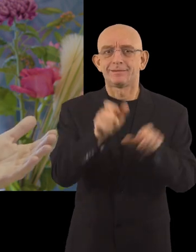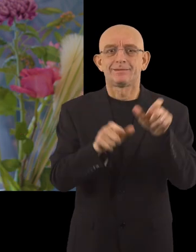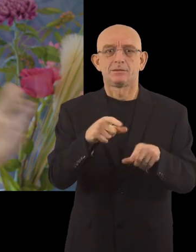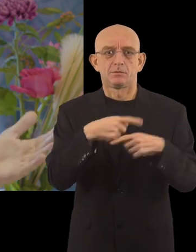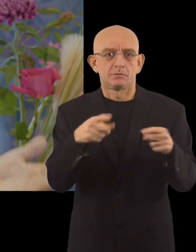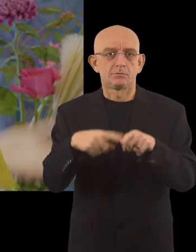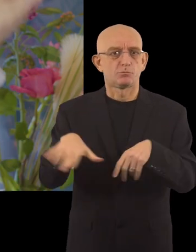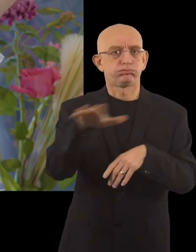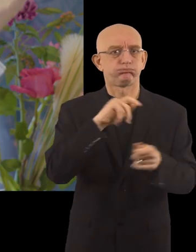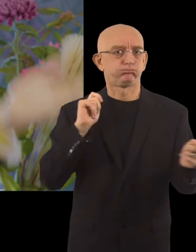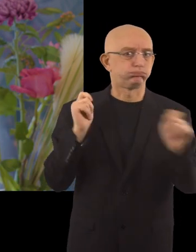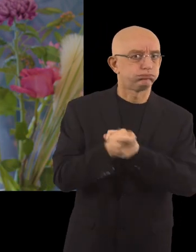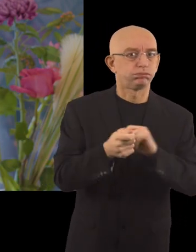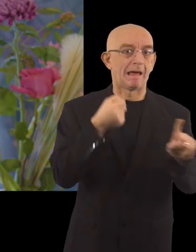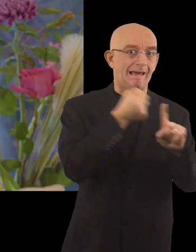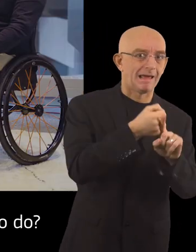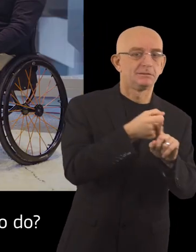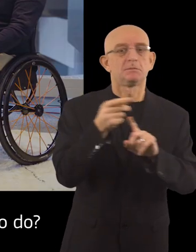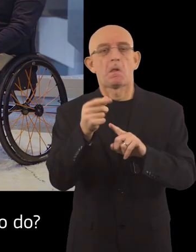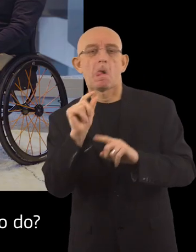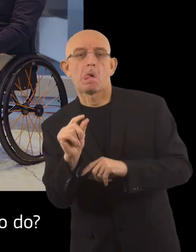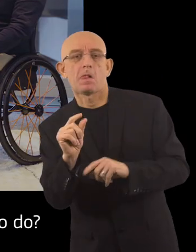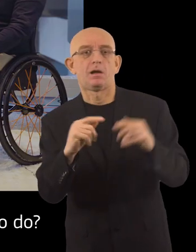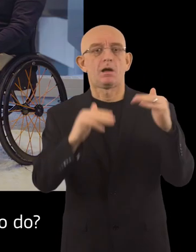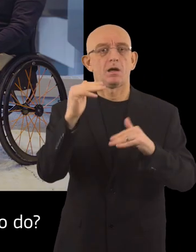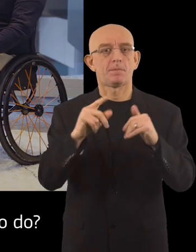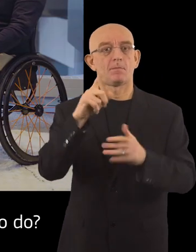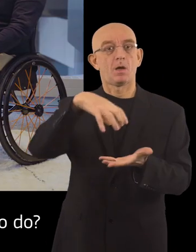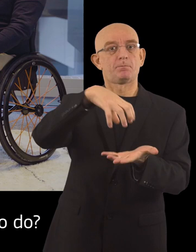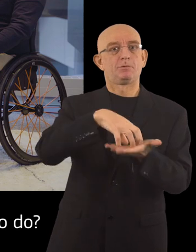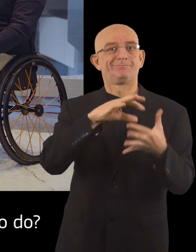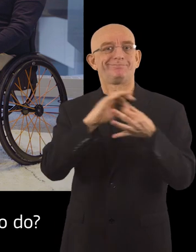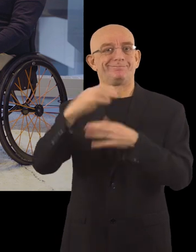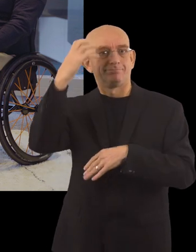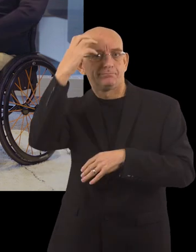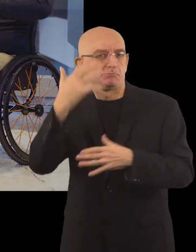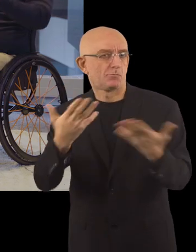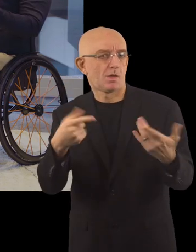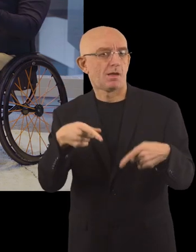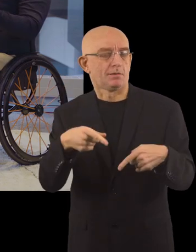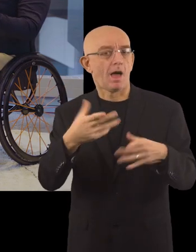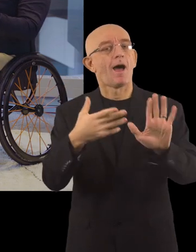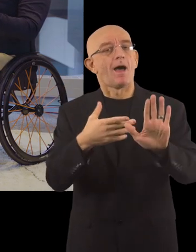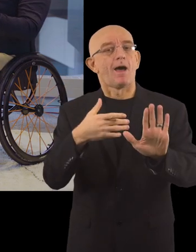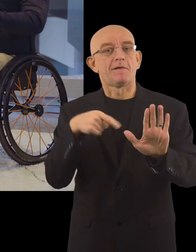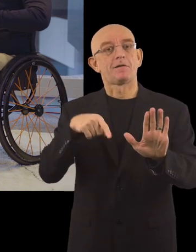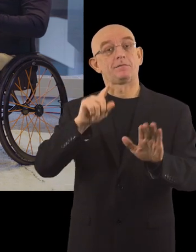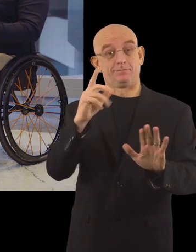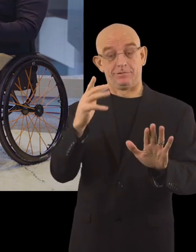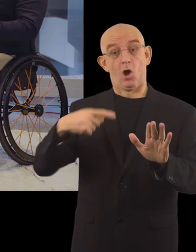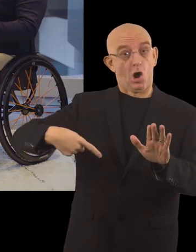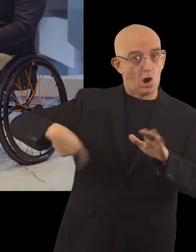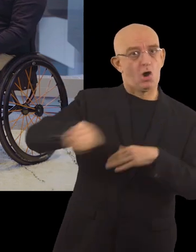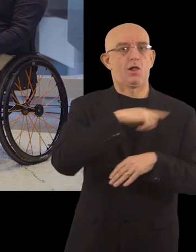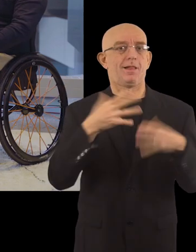disabilities have drastically changed. Some are bigger, some are smaller. As a municipality, how do you know what to do? Well, the first thing to realize, I think, is that